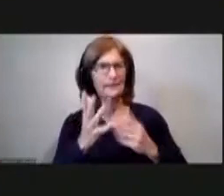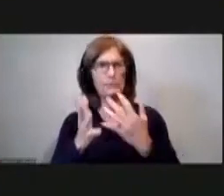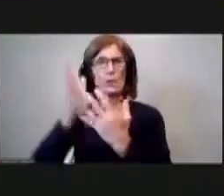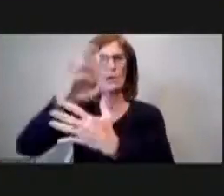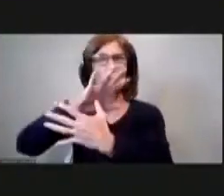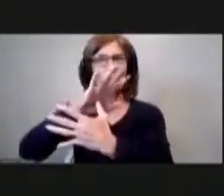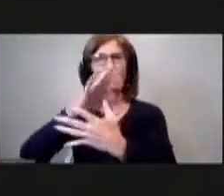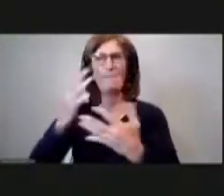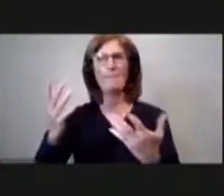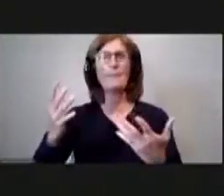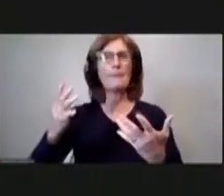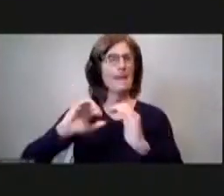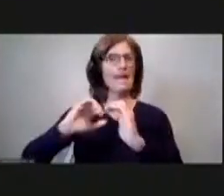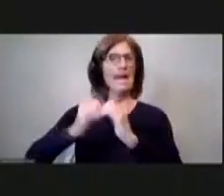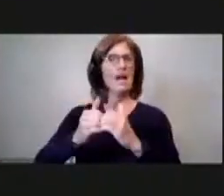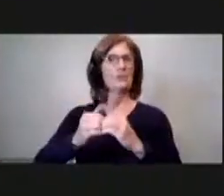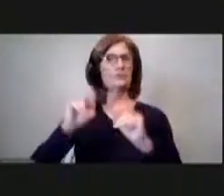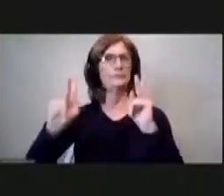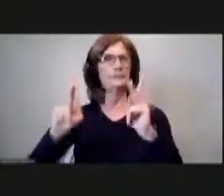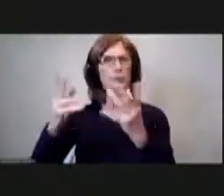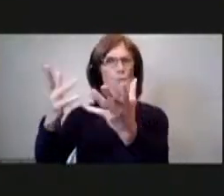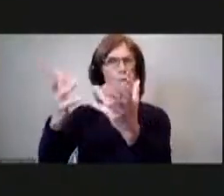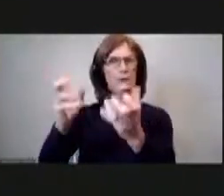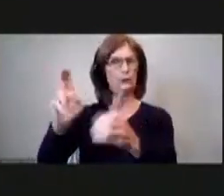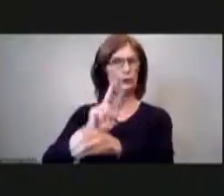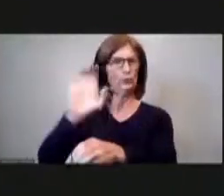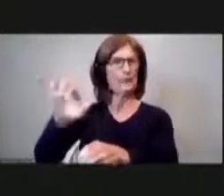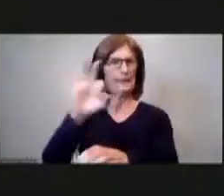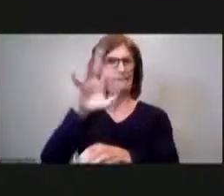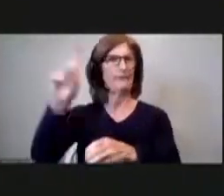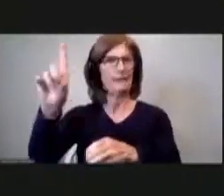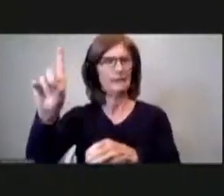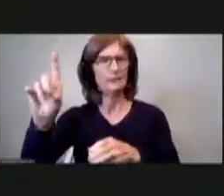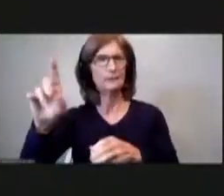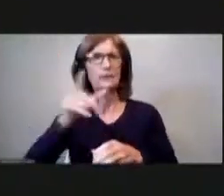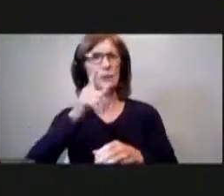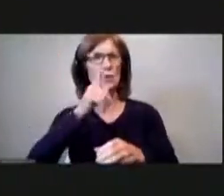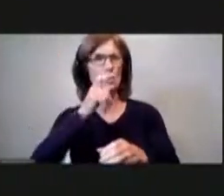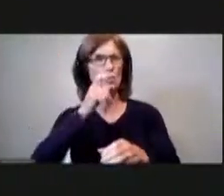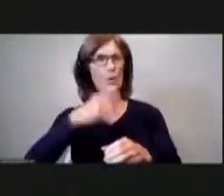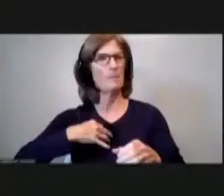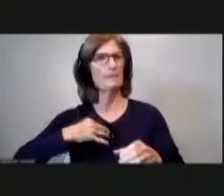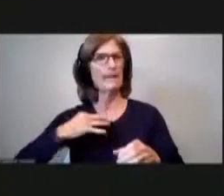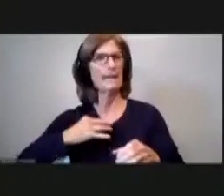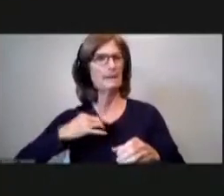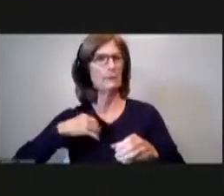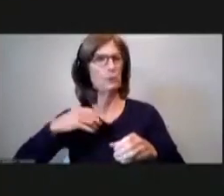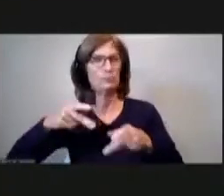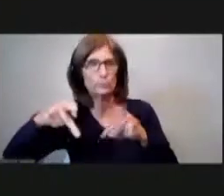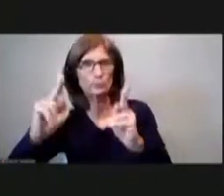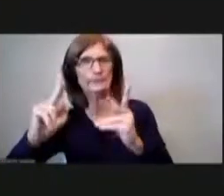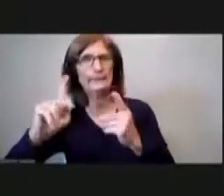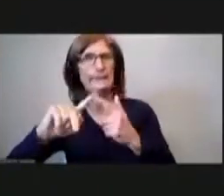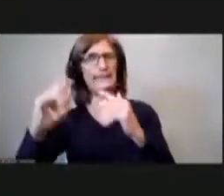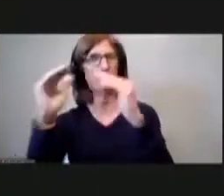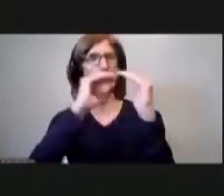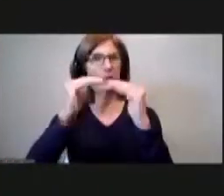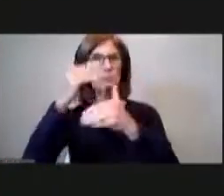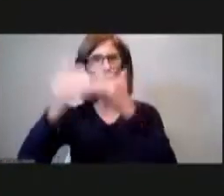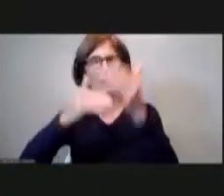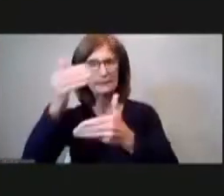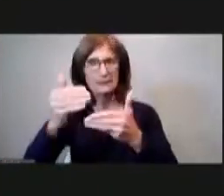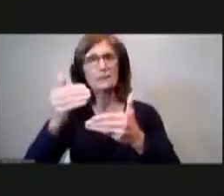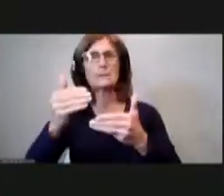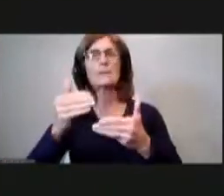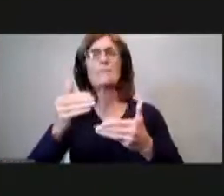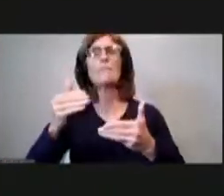or how the field is organized with the permitting so that it it's an equitable process and i